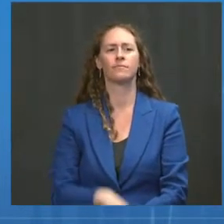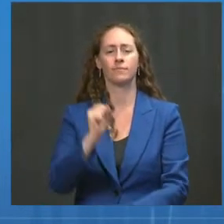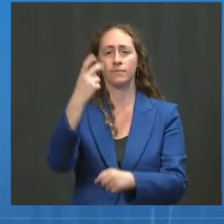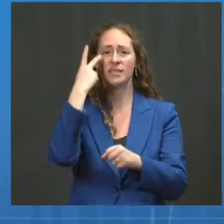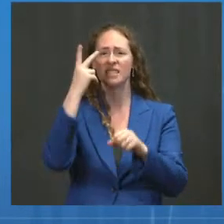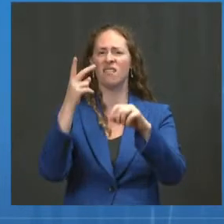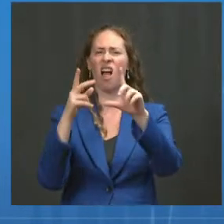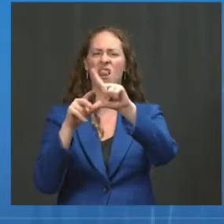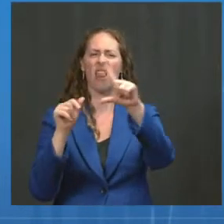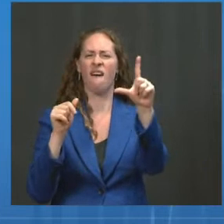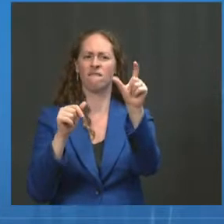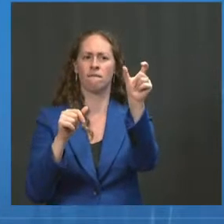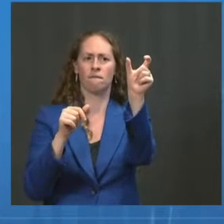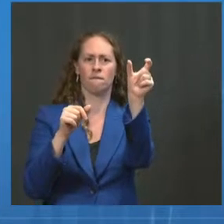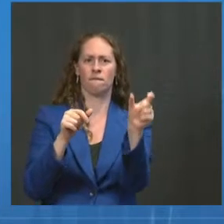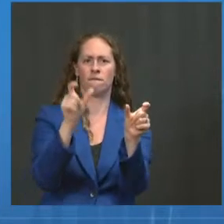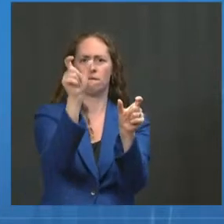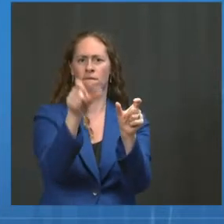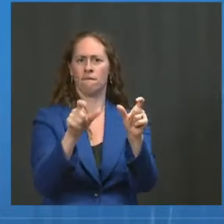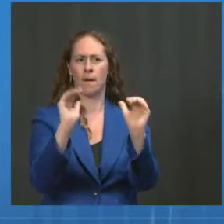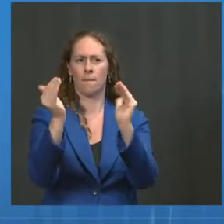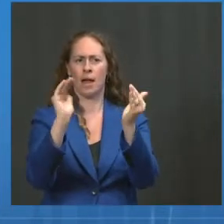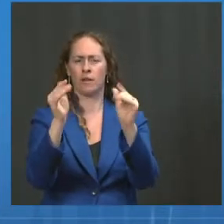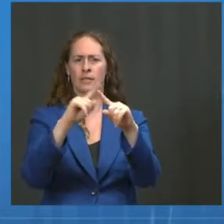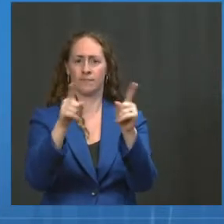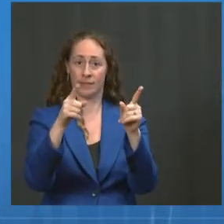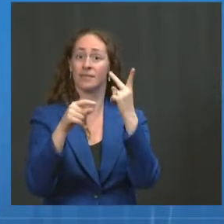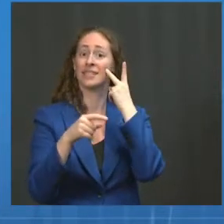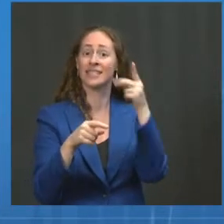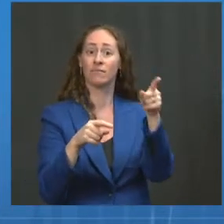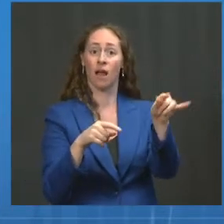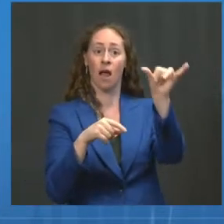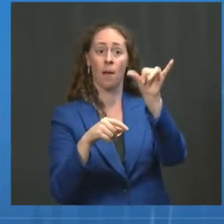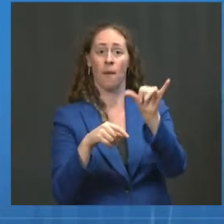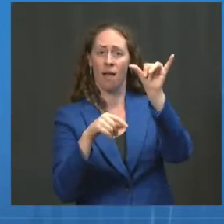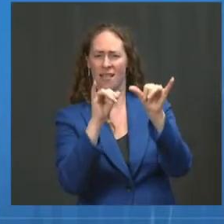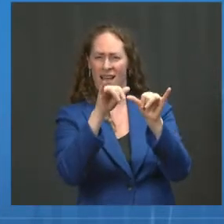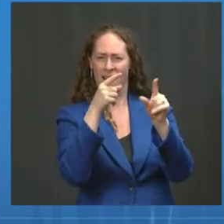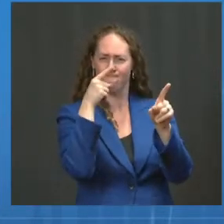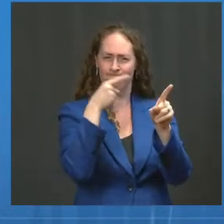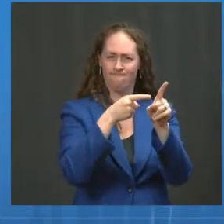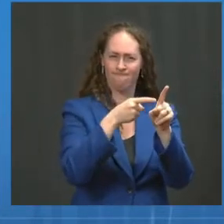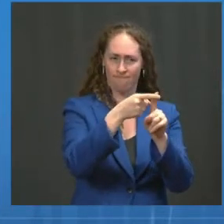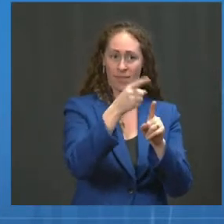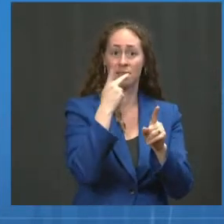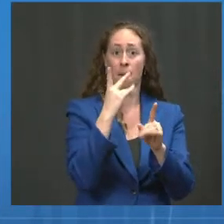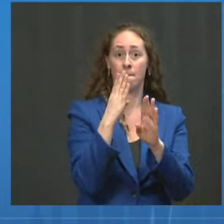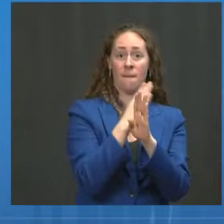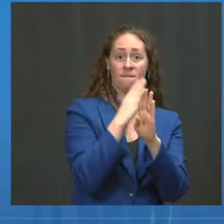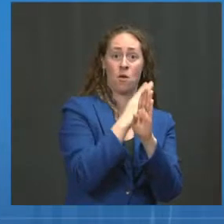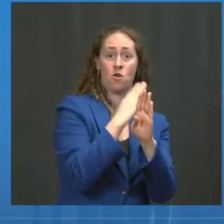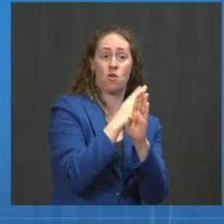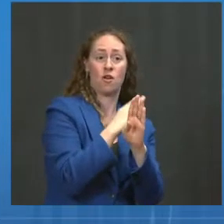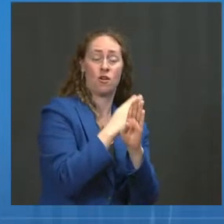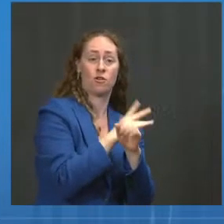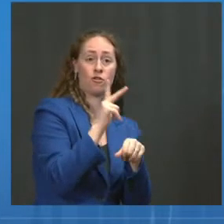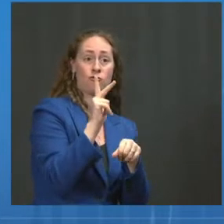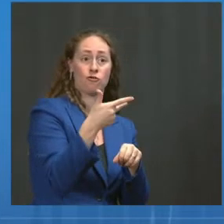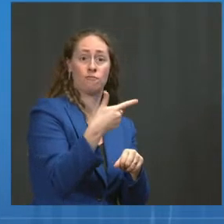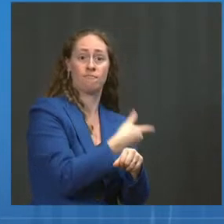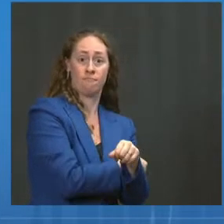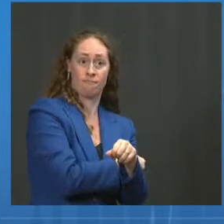at the antibody titers just before the third dose. And then 15 days